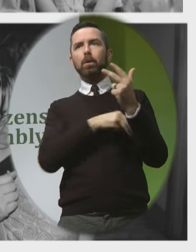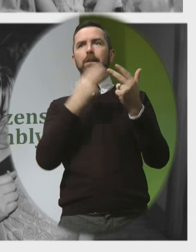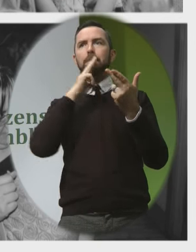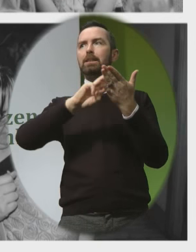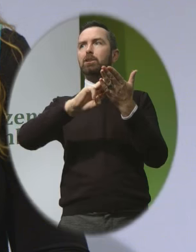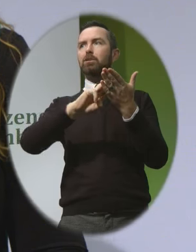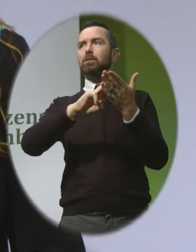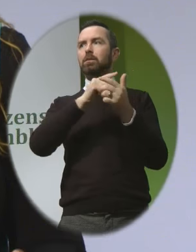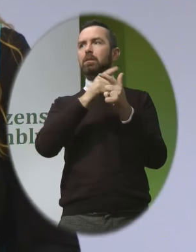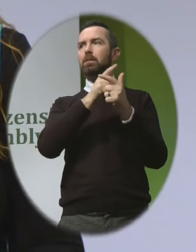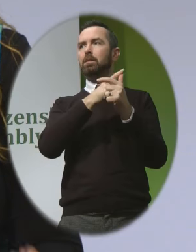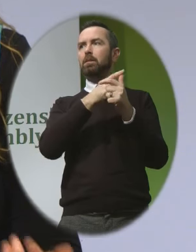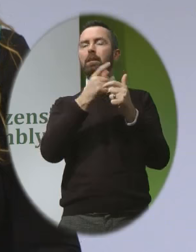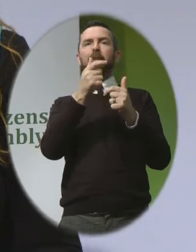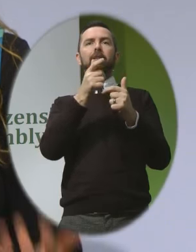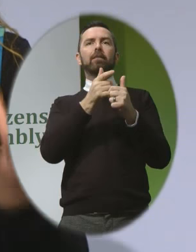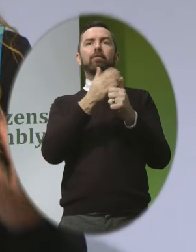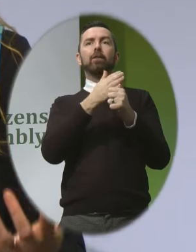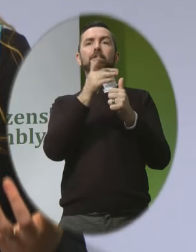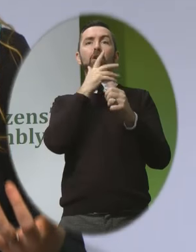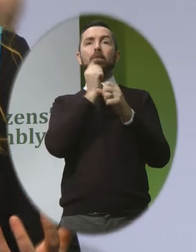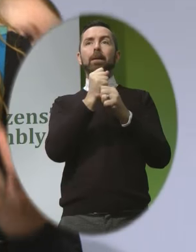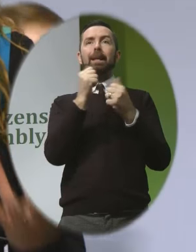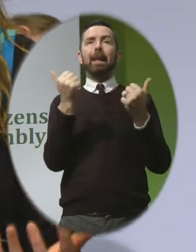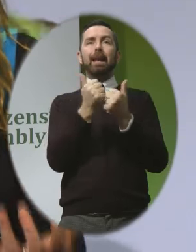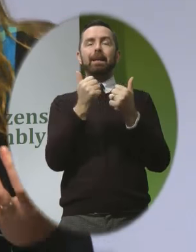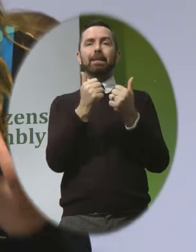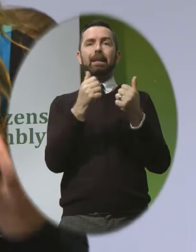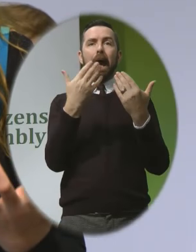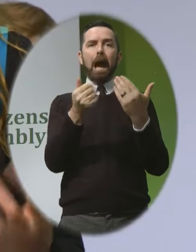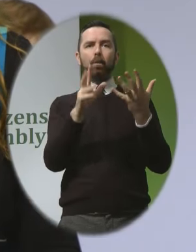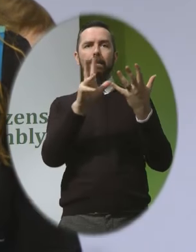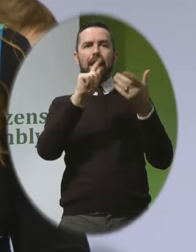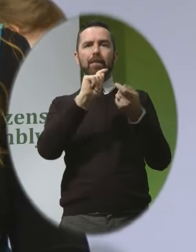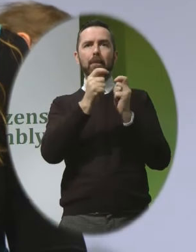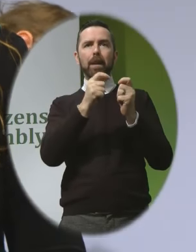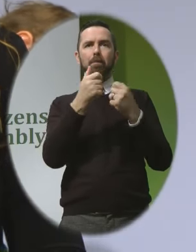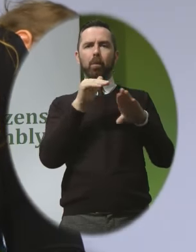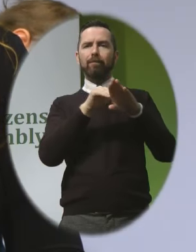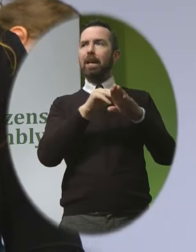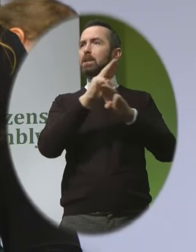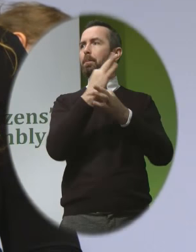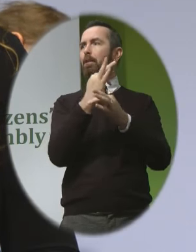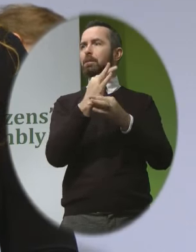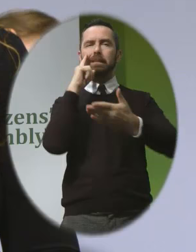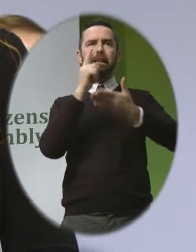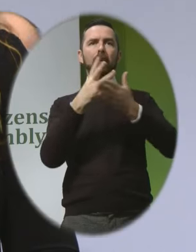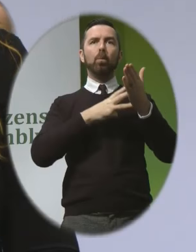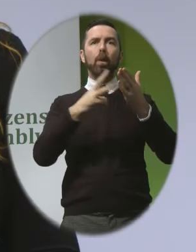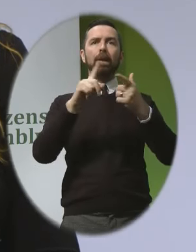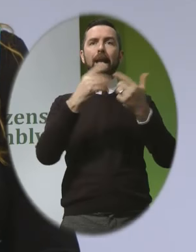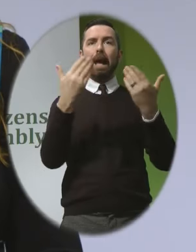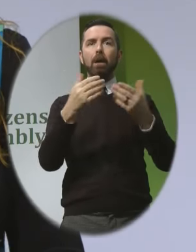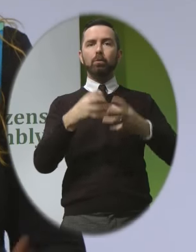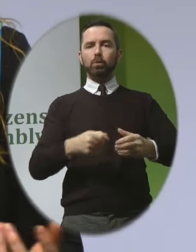firstly I will highlight how the eighth amendment disproportionately impacts on us as parents in choosing when and how to grow our